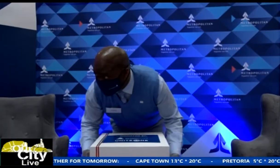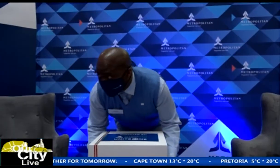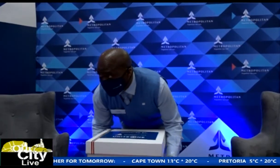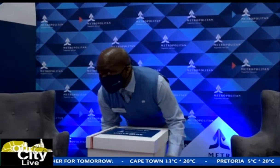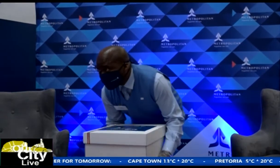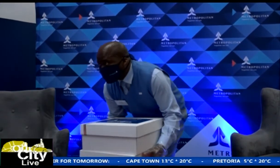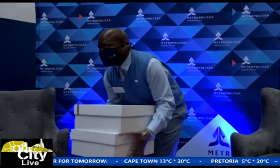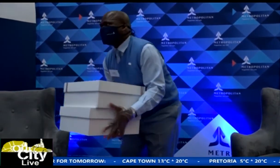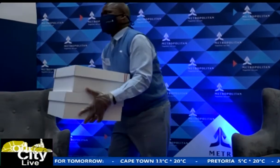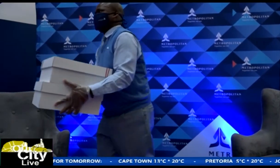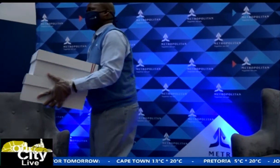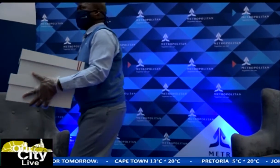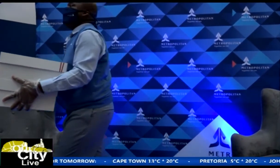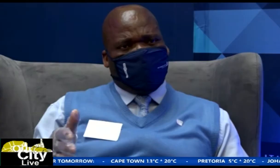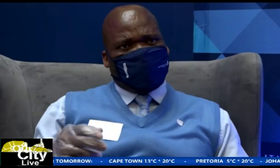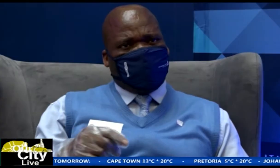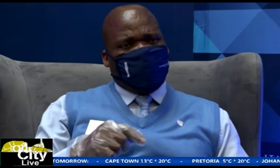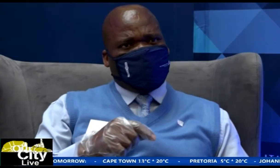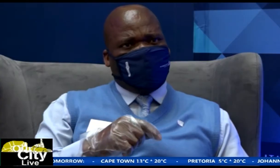of Department